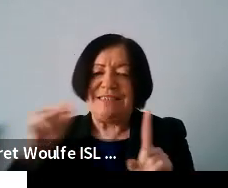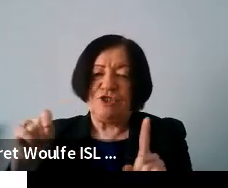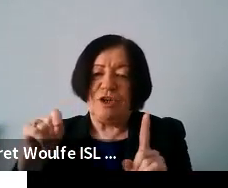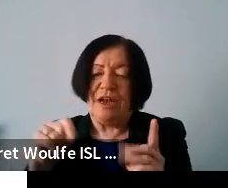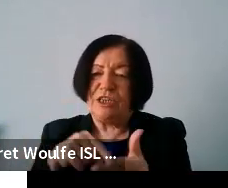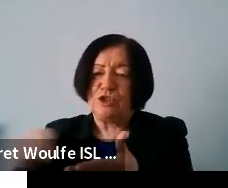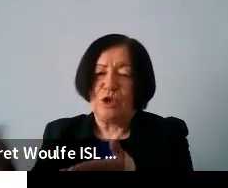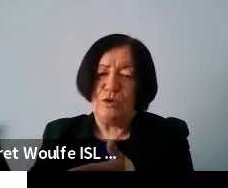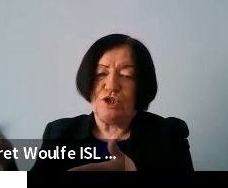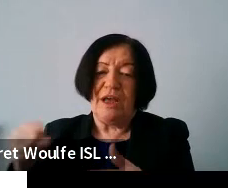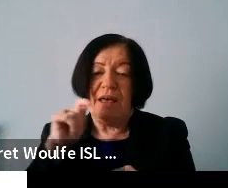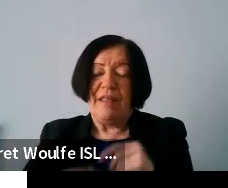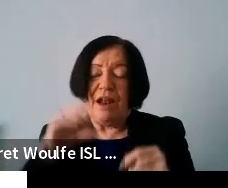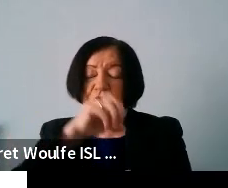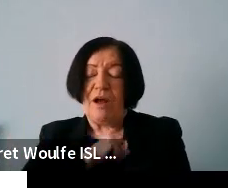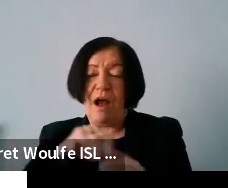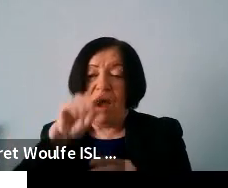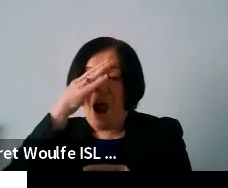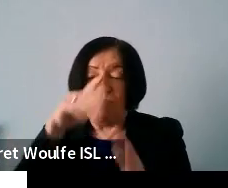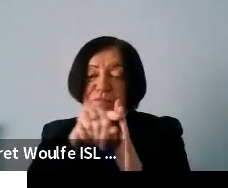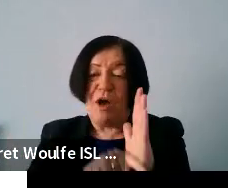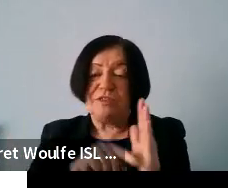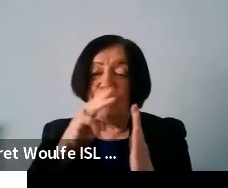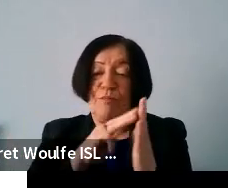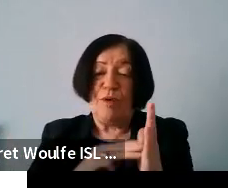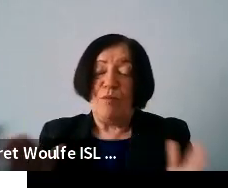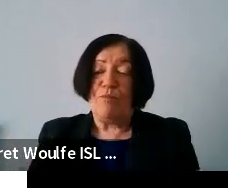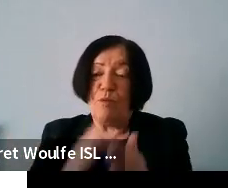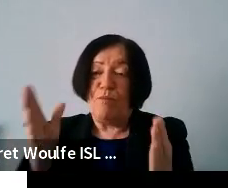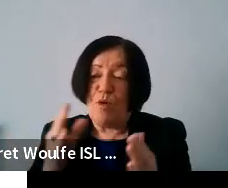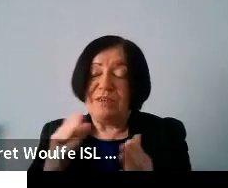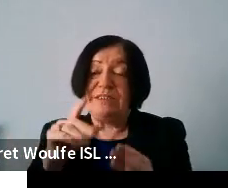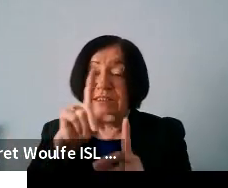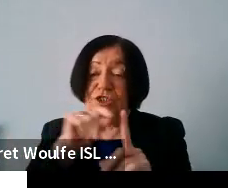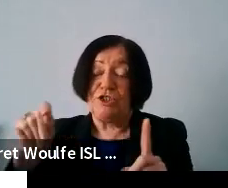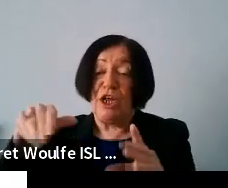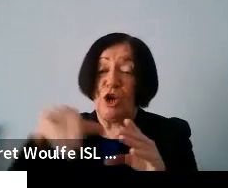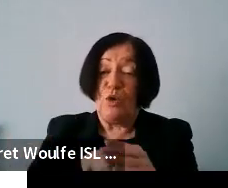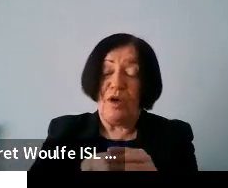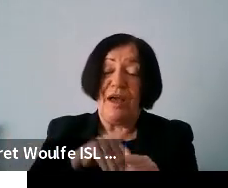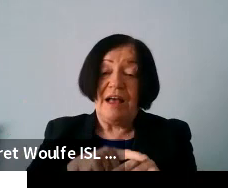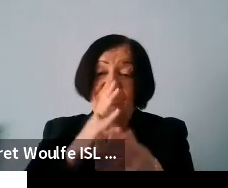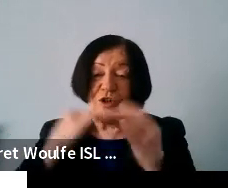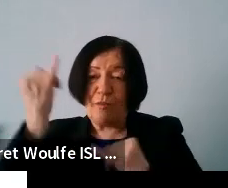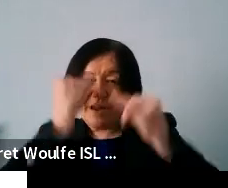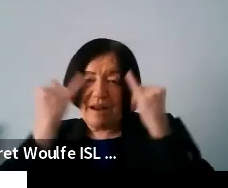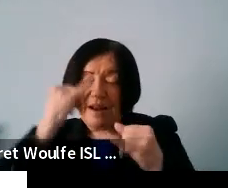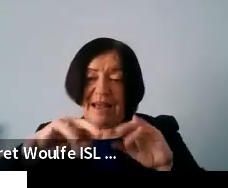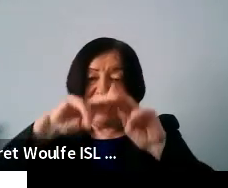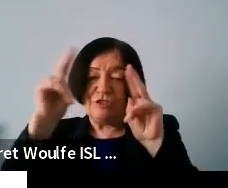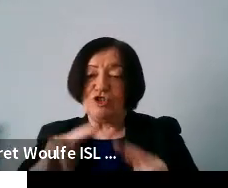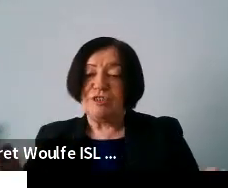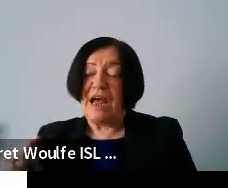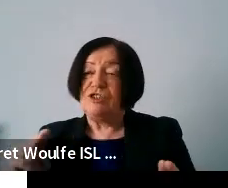and then i'll look at irish policies and programs that promote digital inclusion and some innovative international approaches